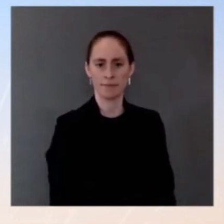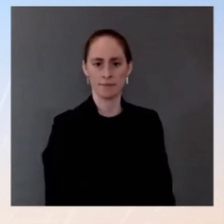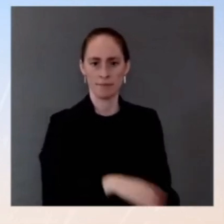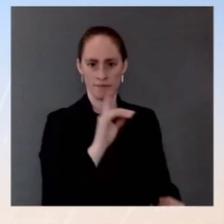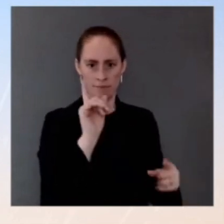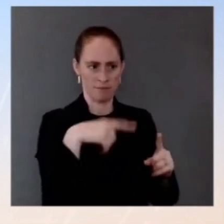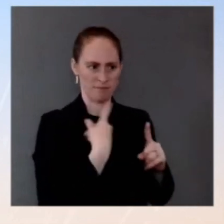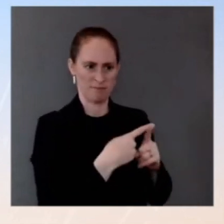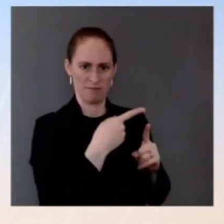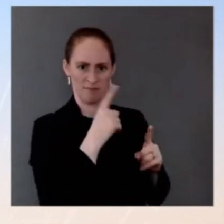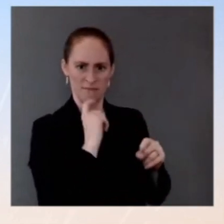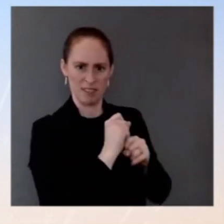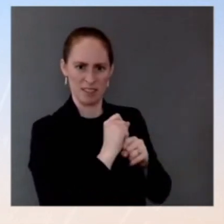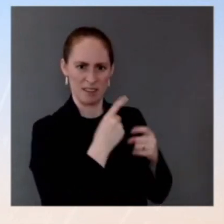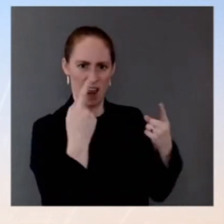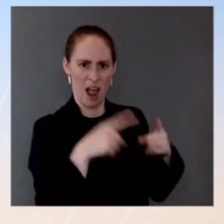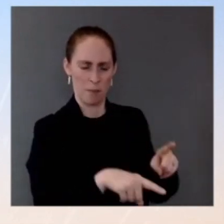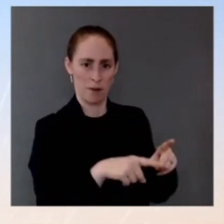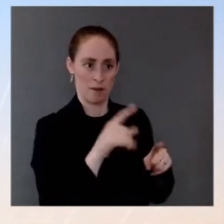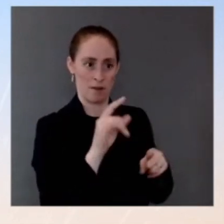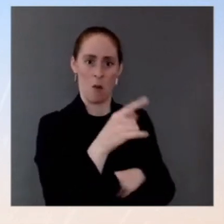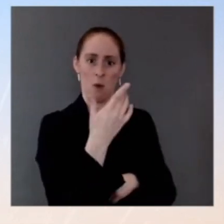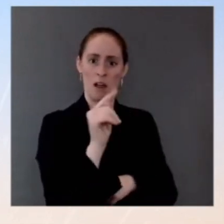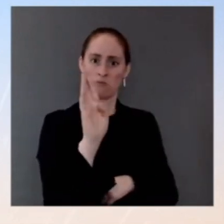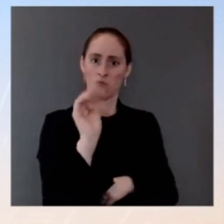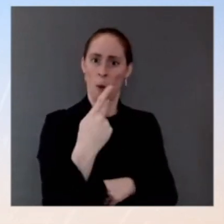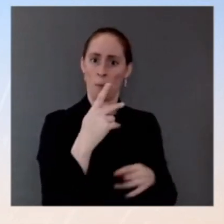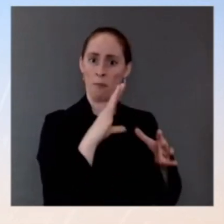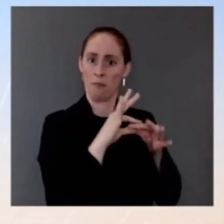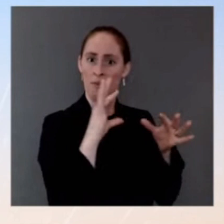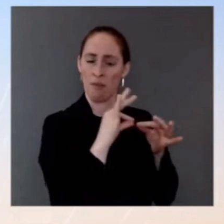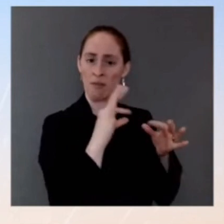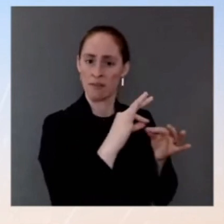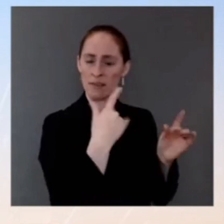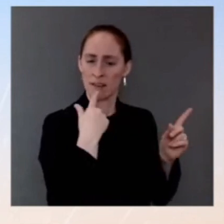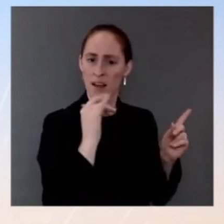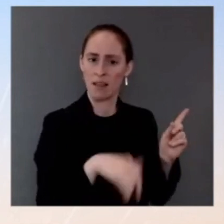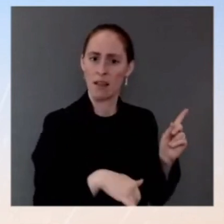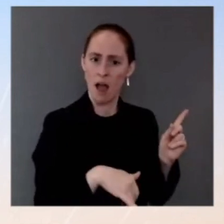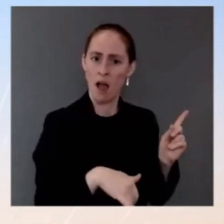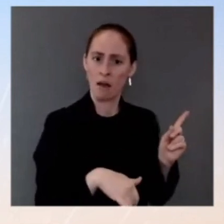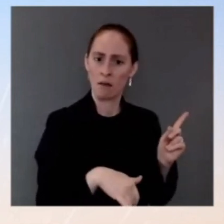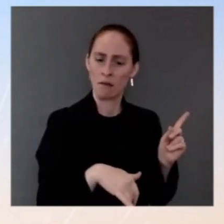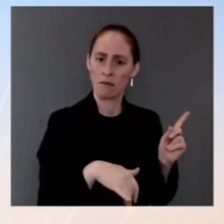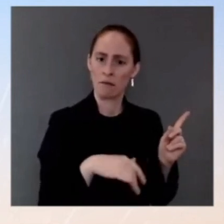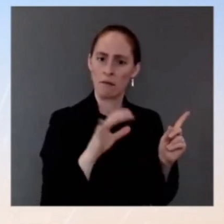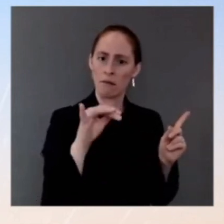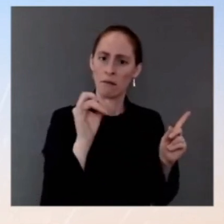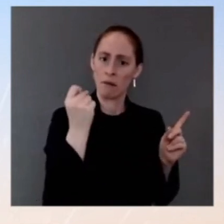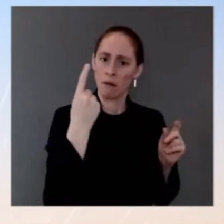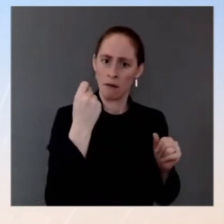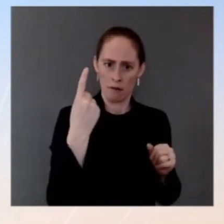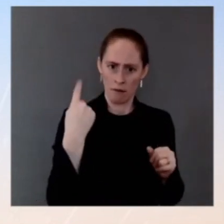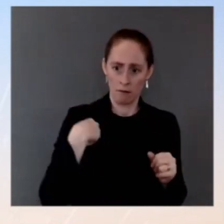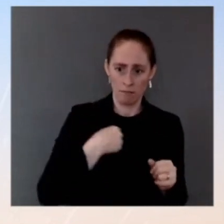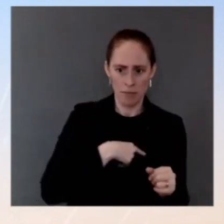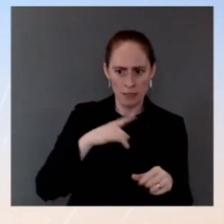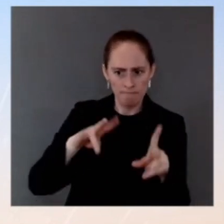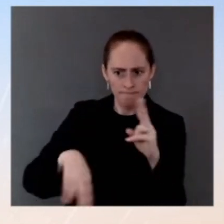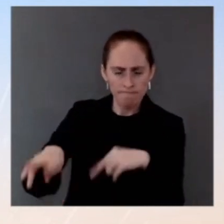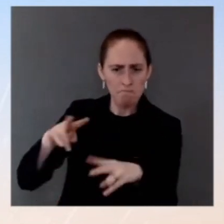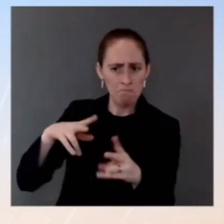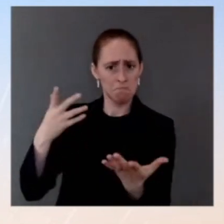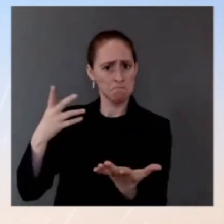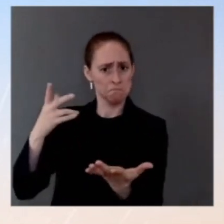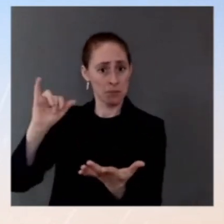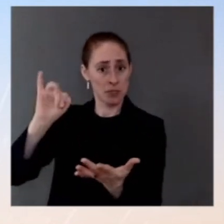decision. Lying to the police, particularly about something as heinous as a hate crime is shameful. Instances of that need to be investigated fully.